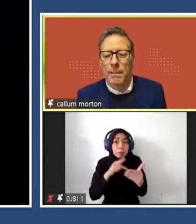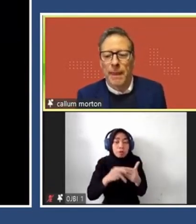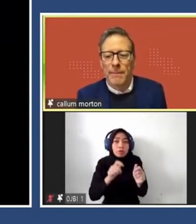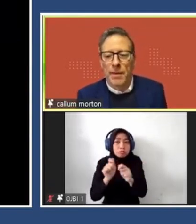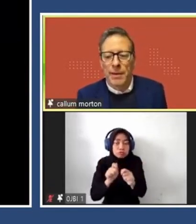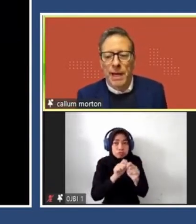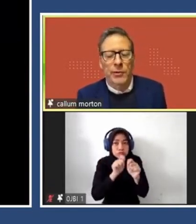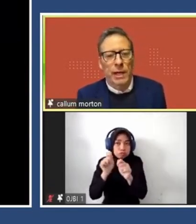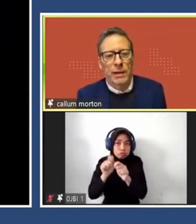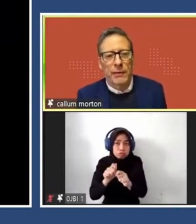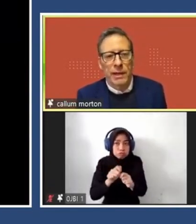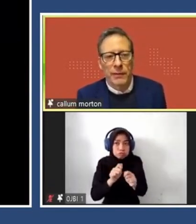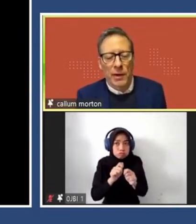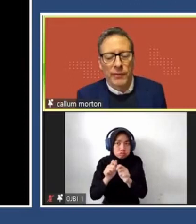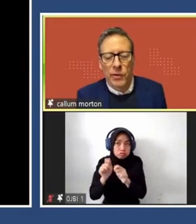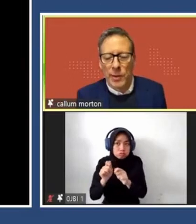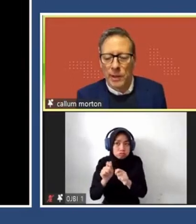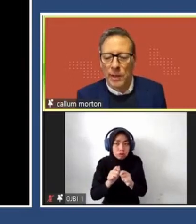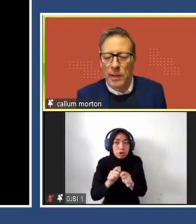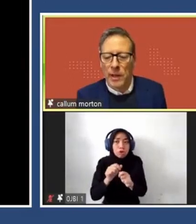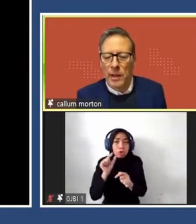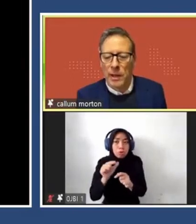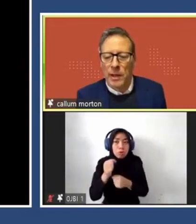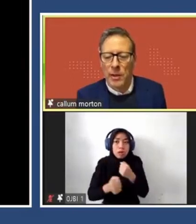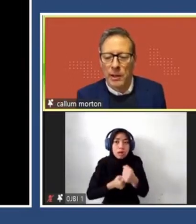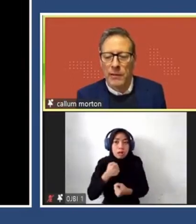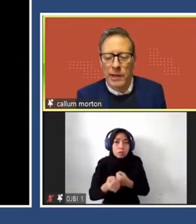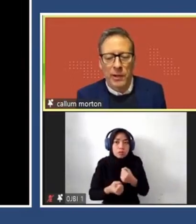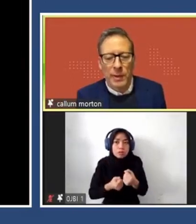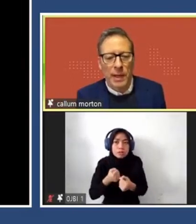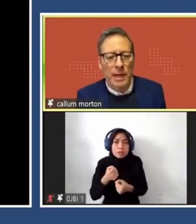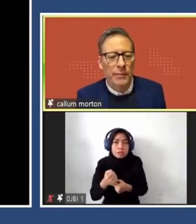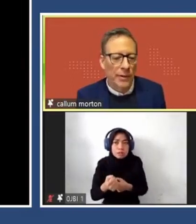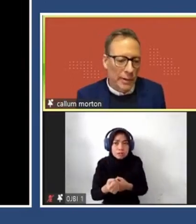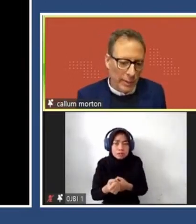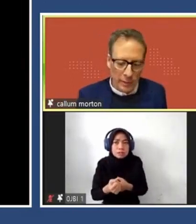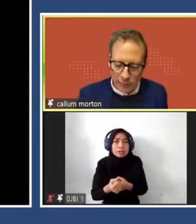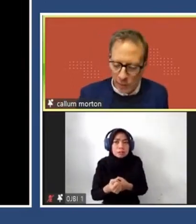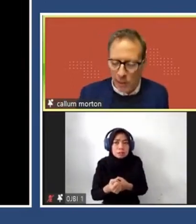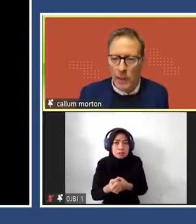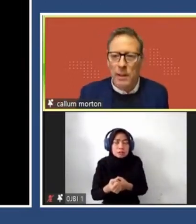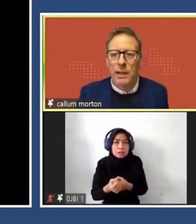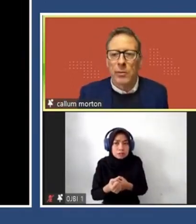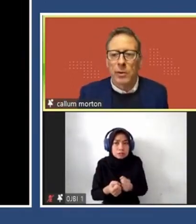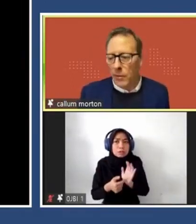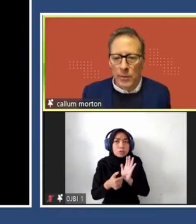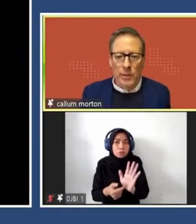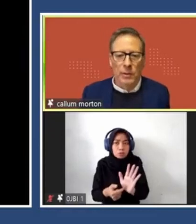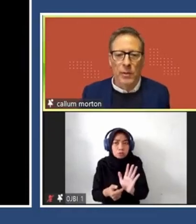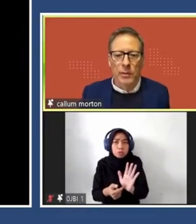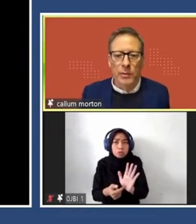the natural activity of termite colonies for economic gain, and very typical of the way